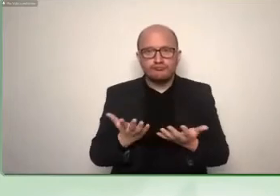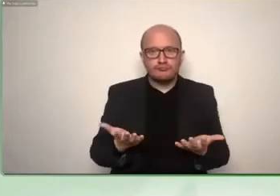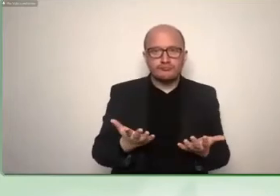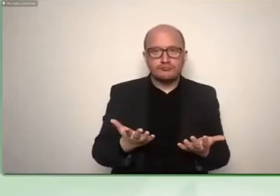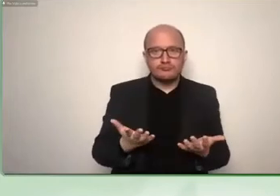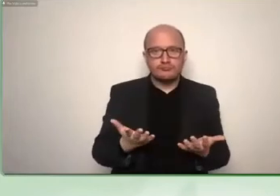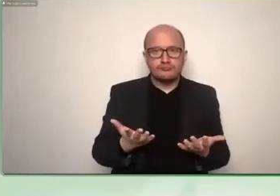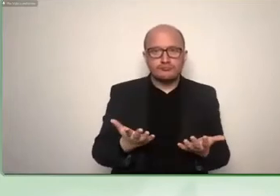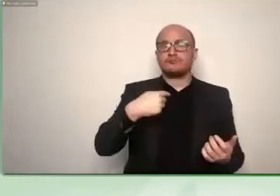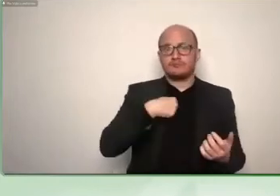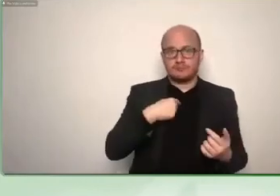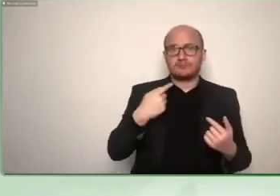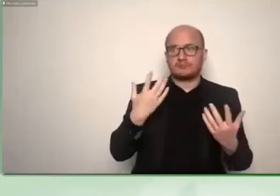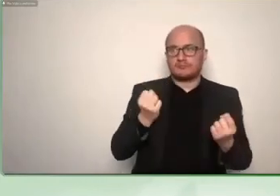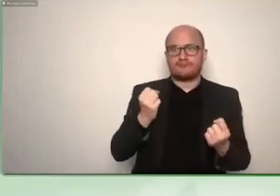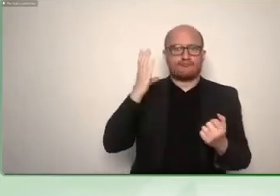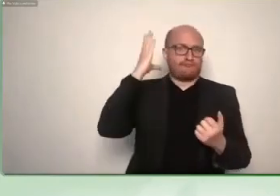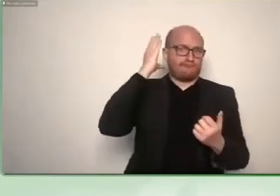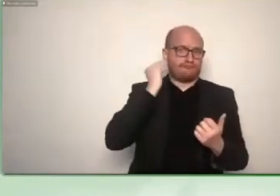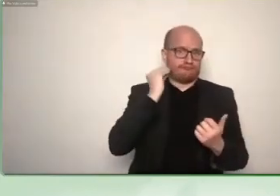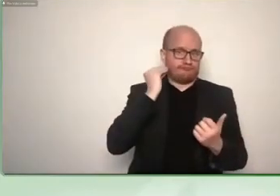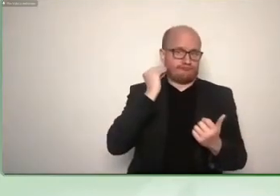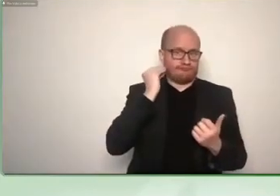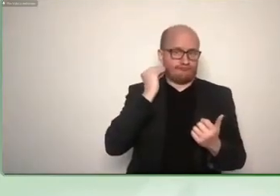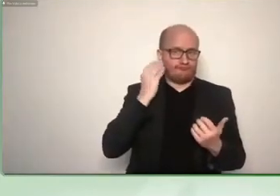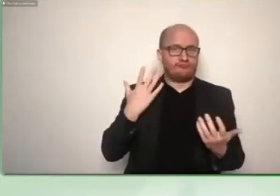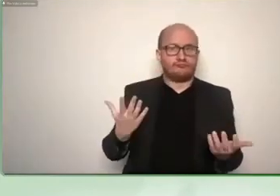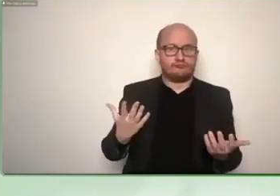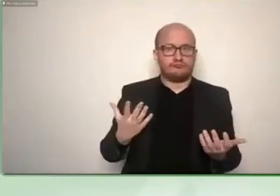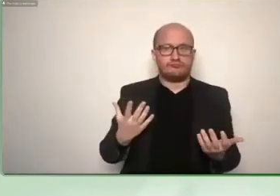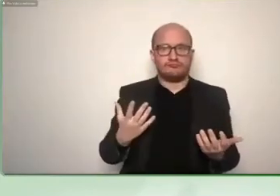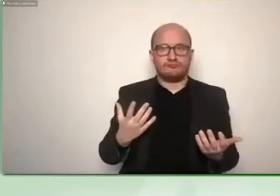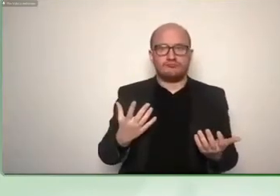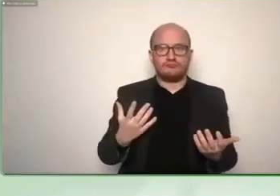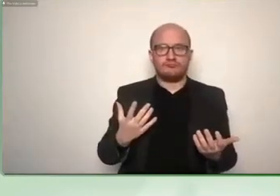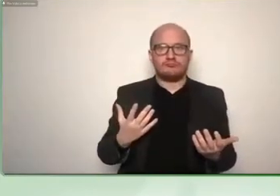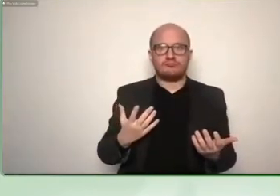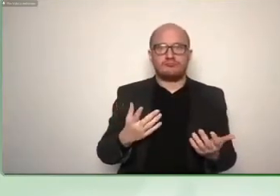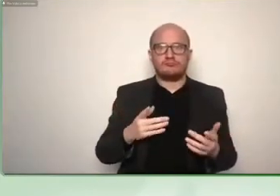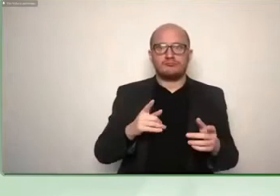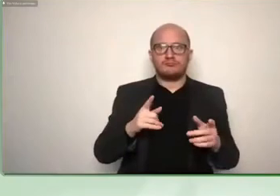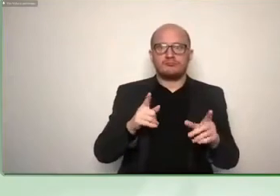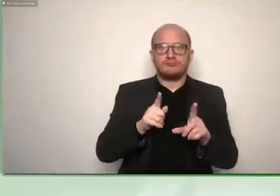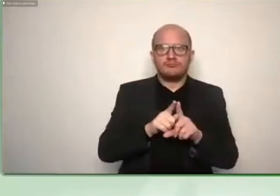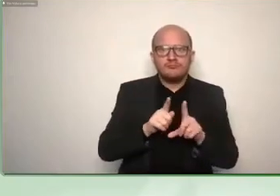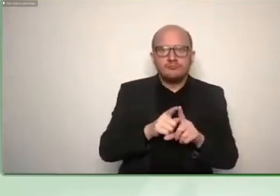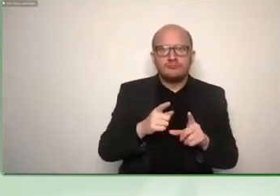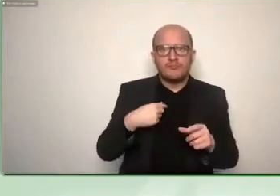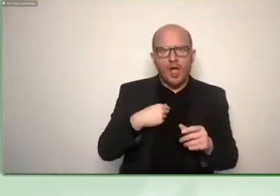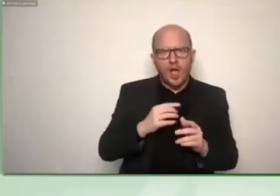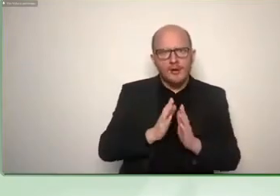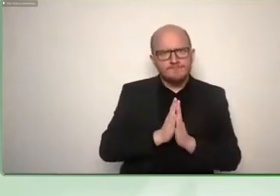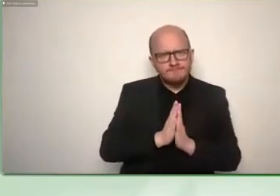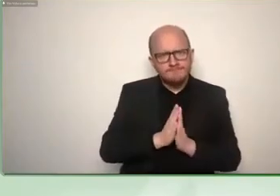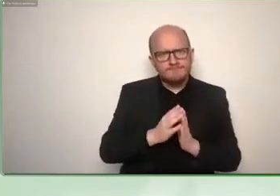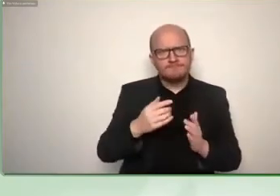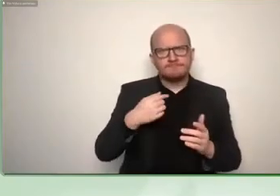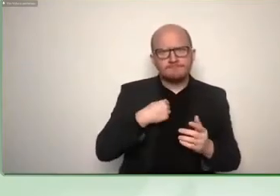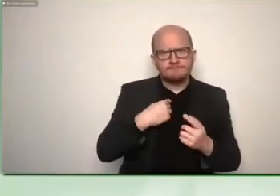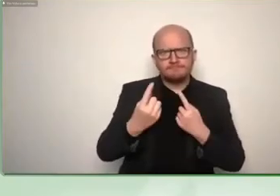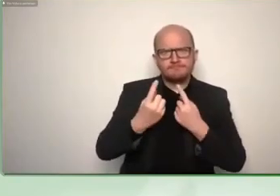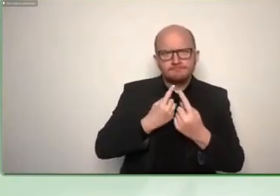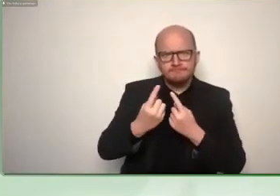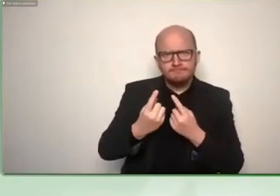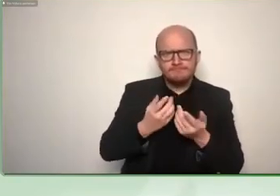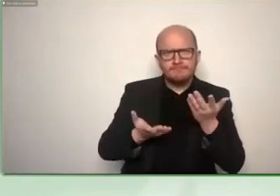impaired and um i also ask you for patience if i don't understand your questions and i'll